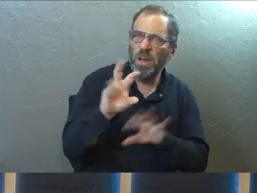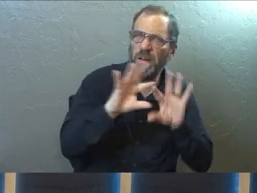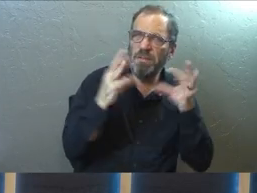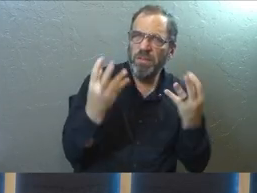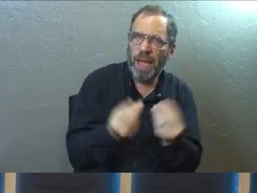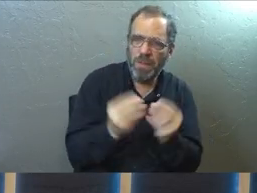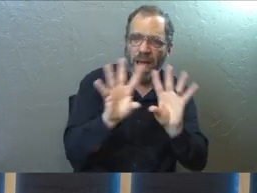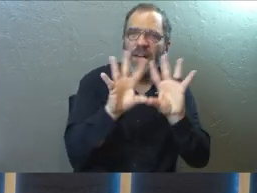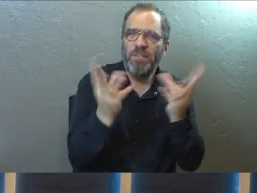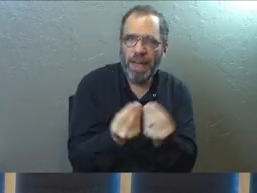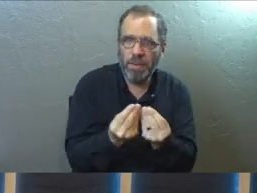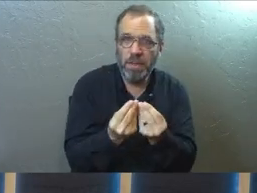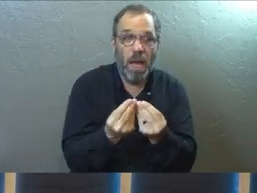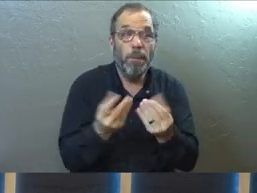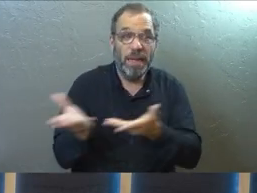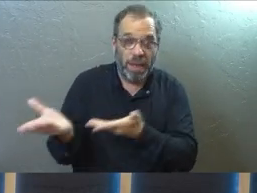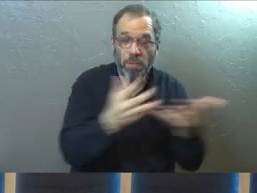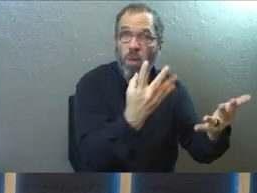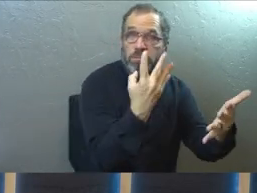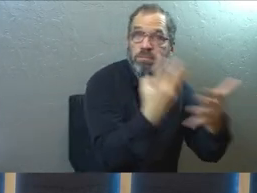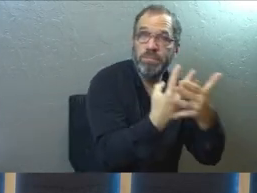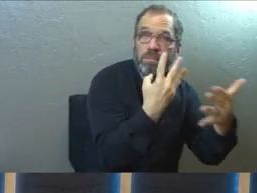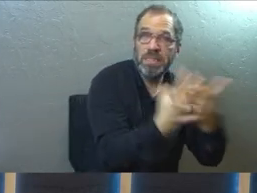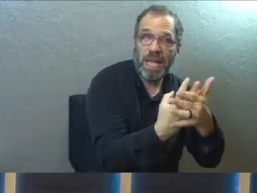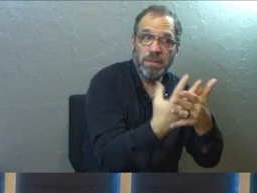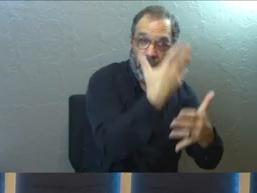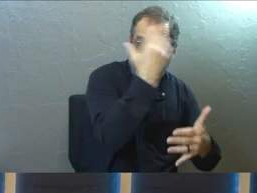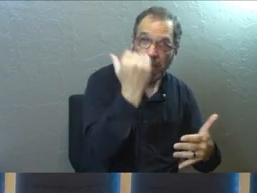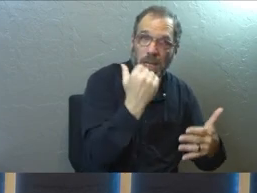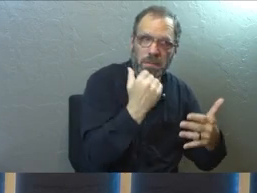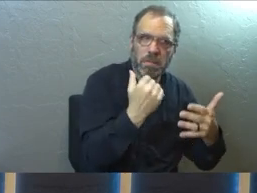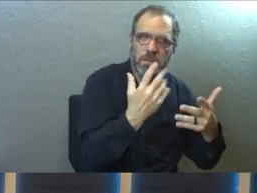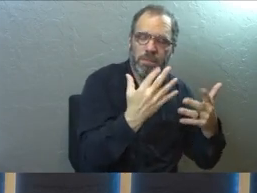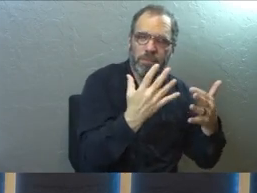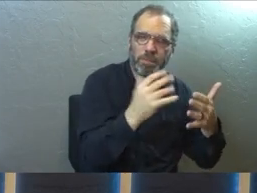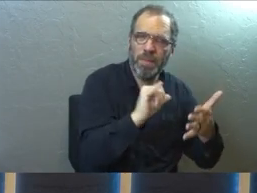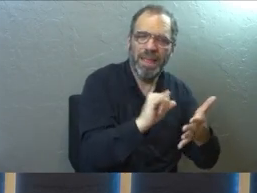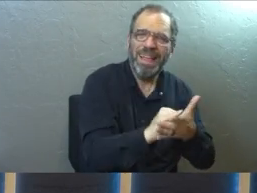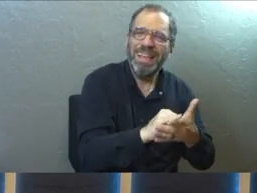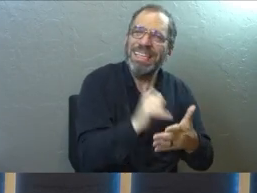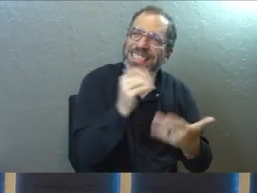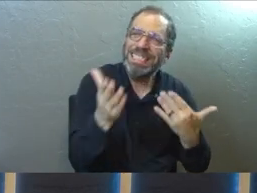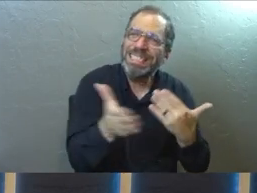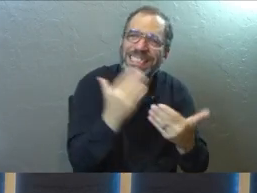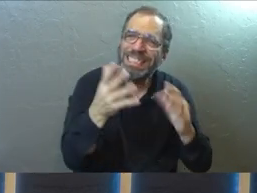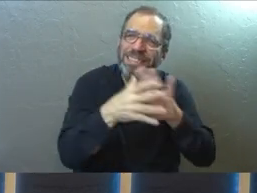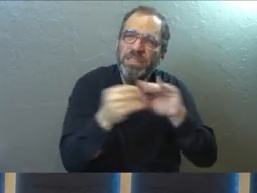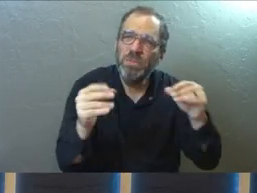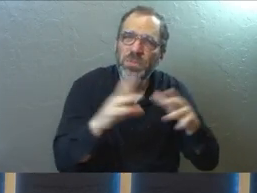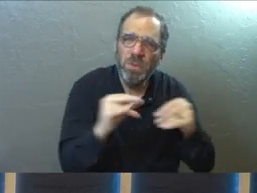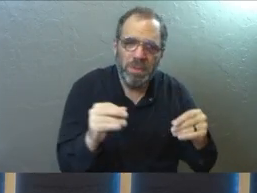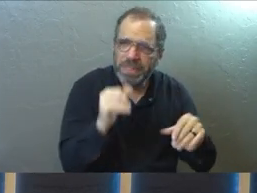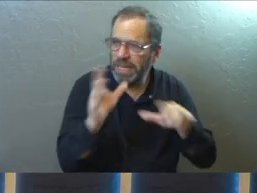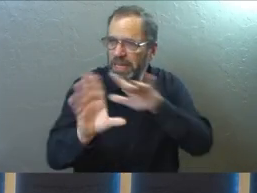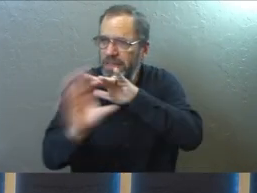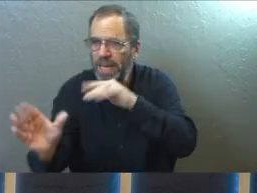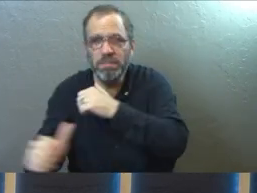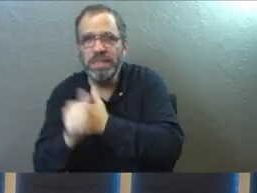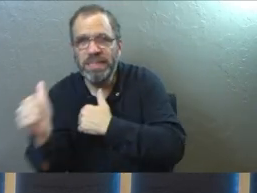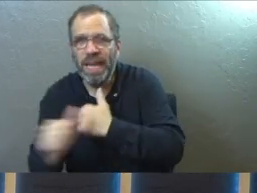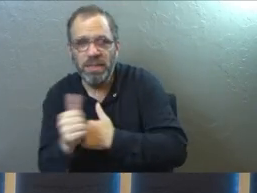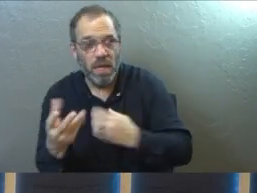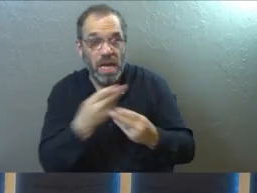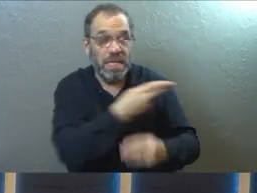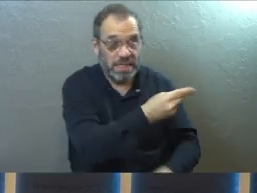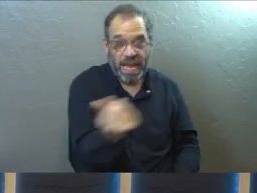But they were all hauled off to prison camps. As a result is not an easy story. They did not escape danger.